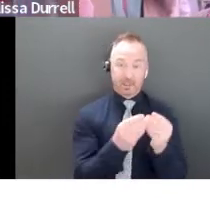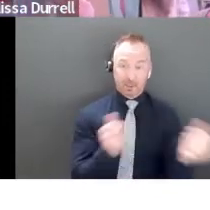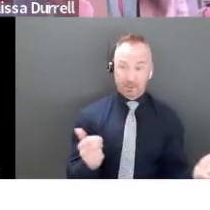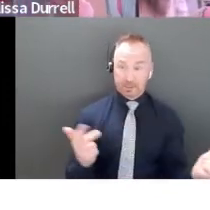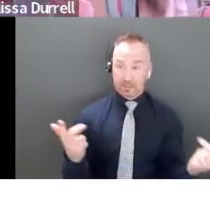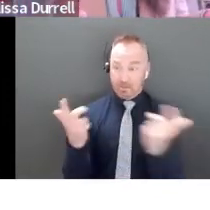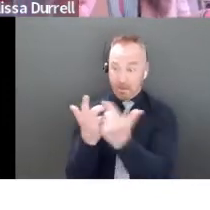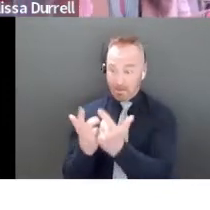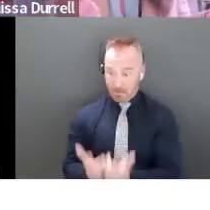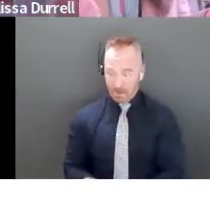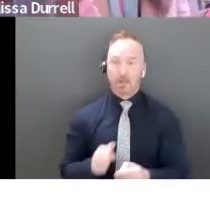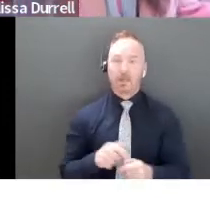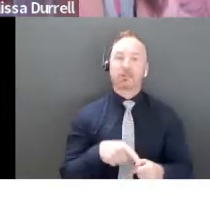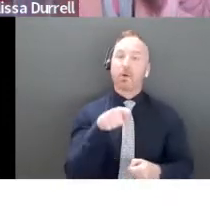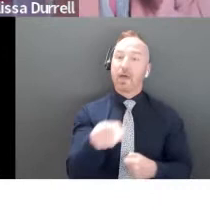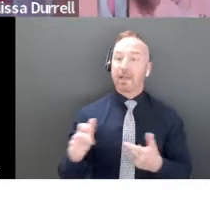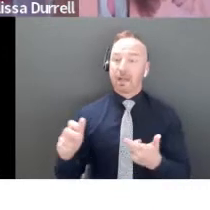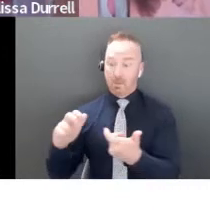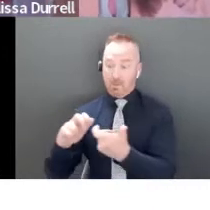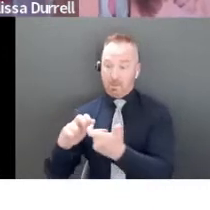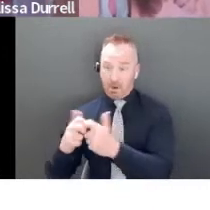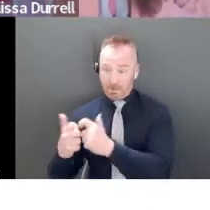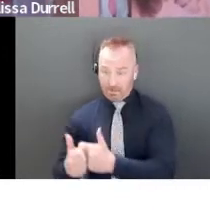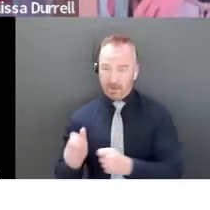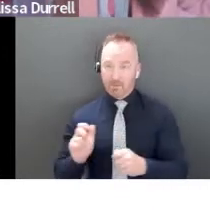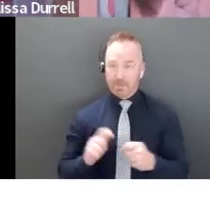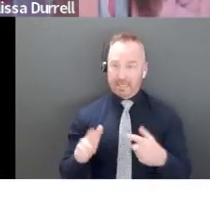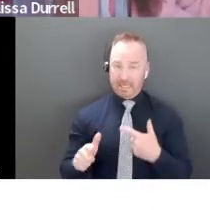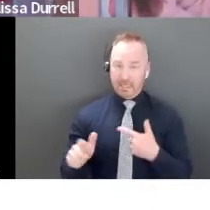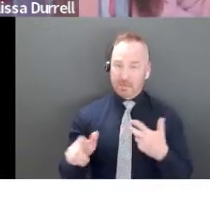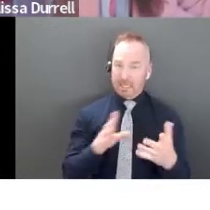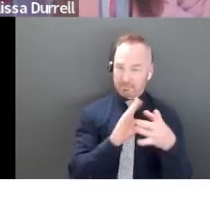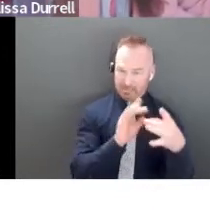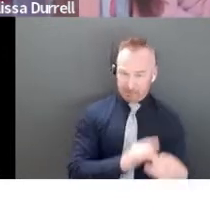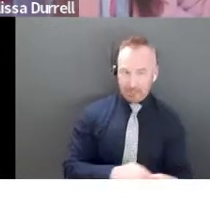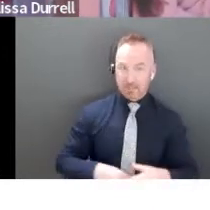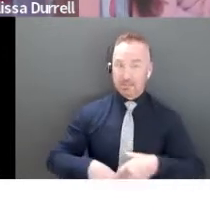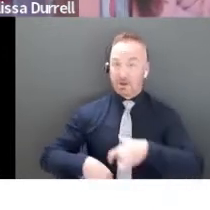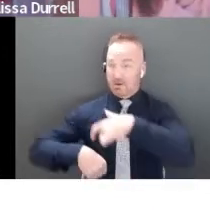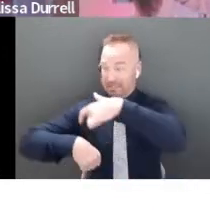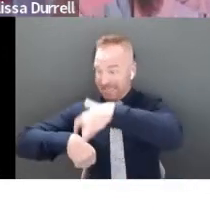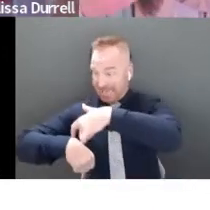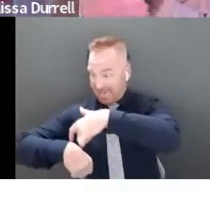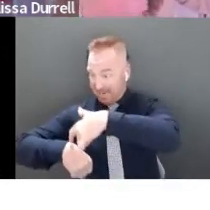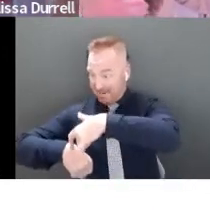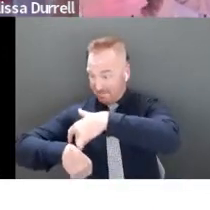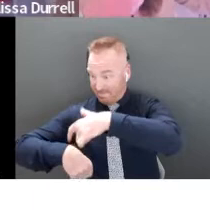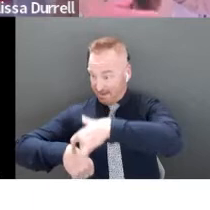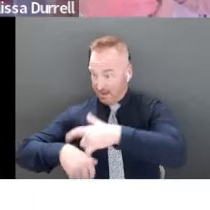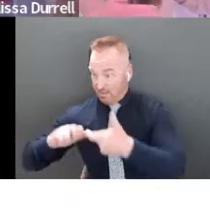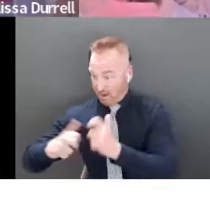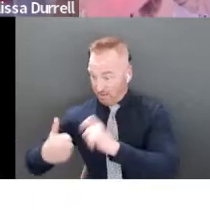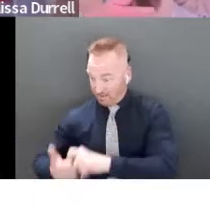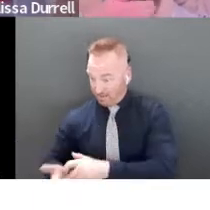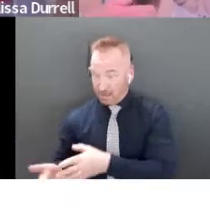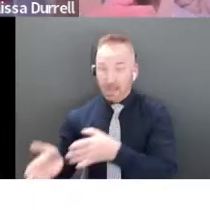you're mirroring your problems. So if time consumption is a big problem that you're bringing forward, then you need to make sure